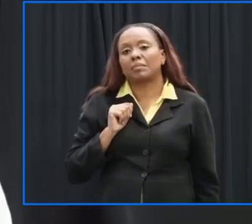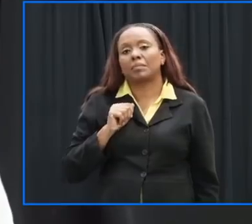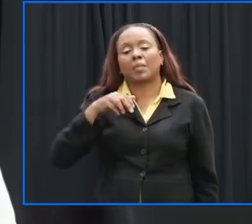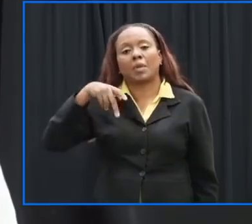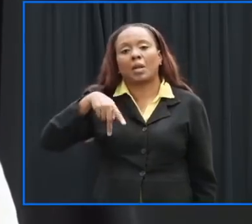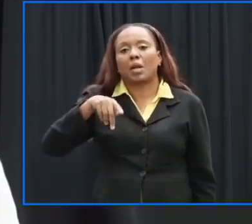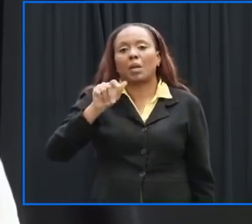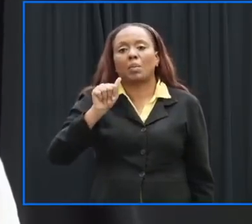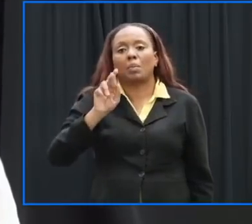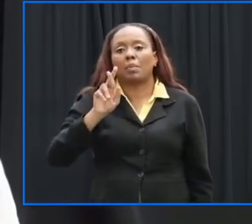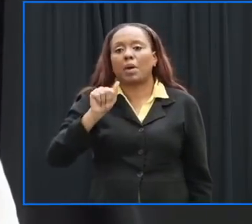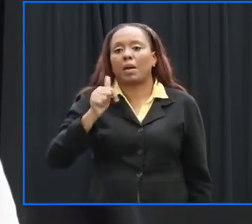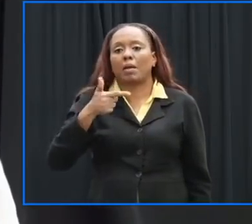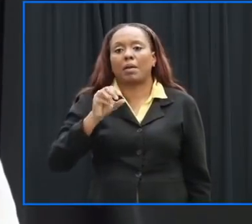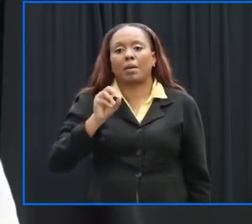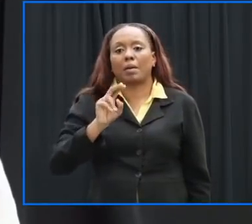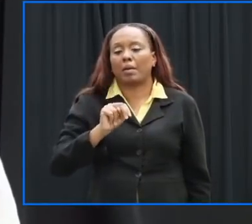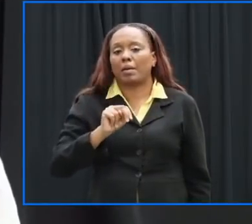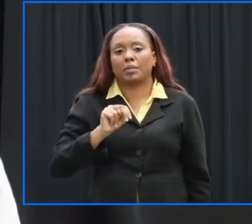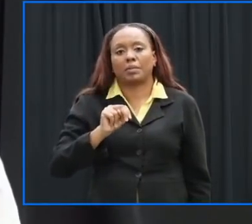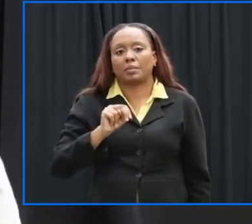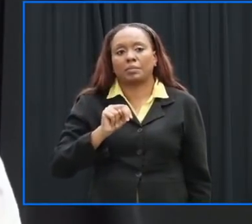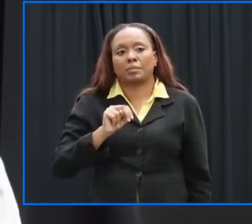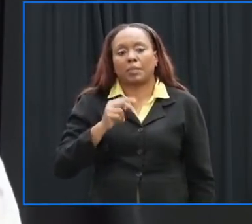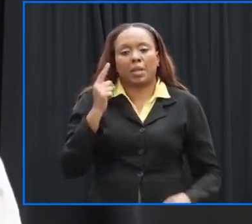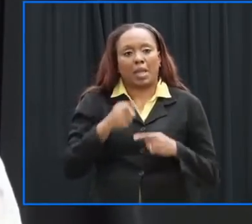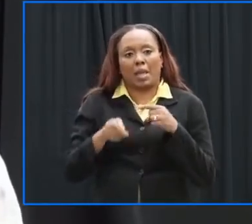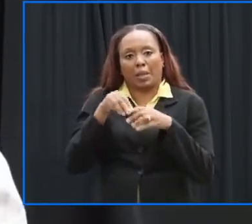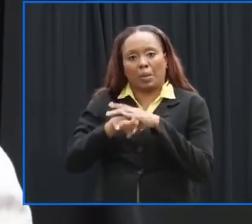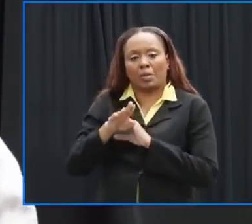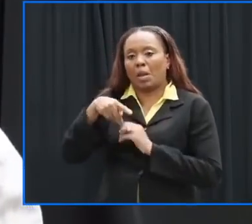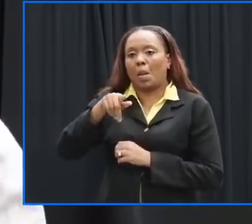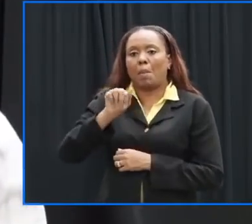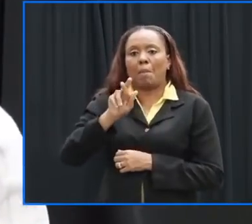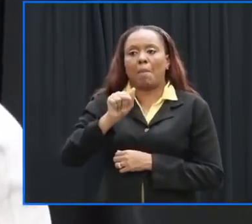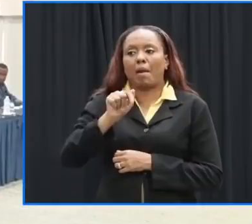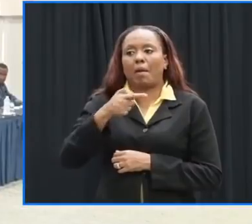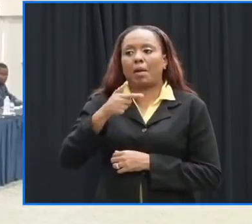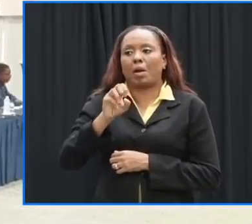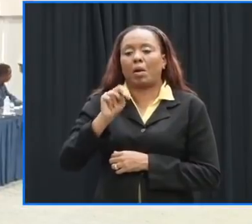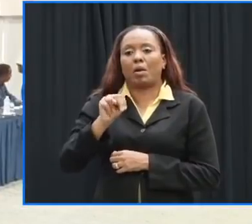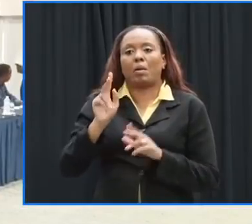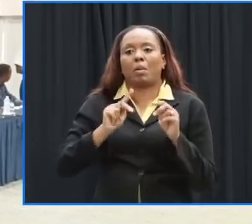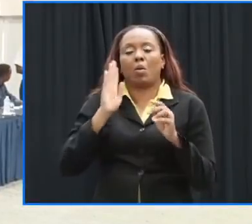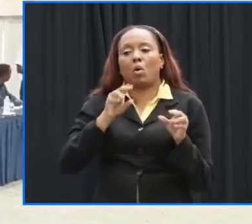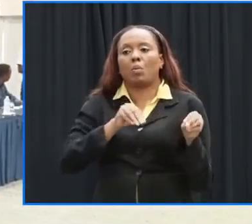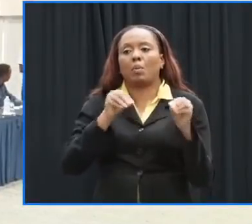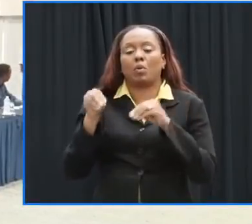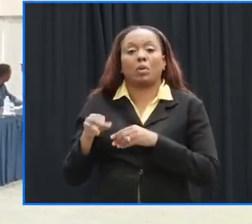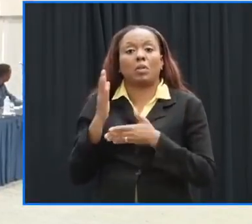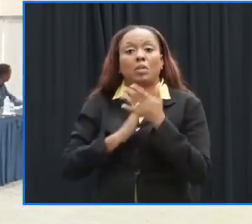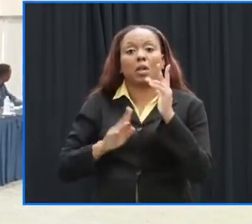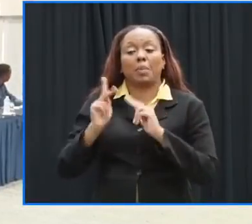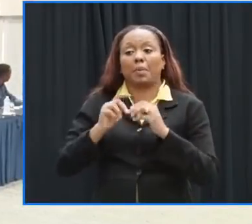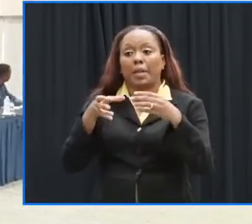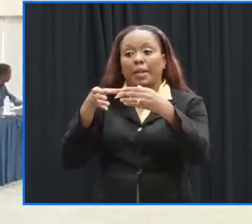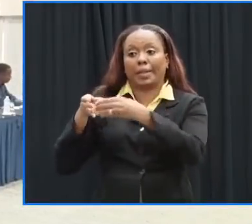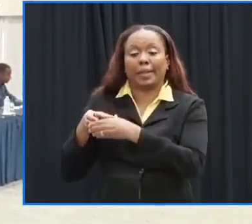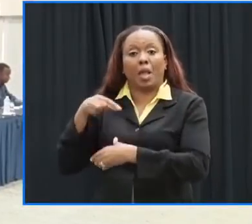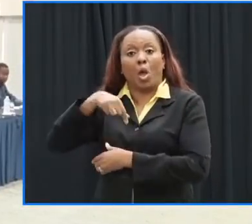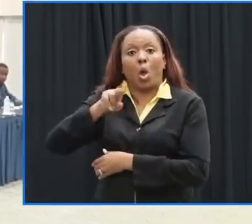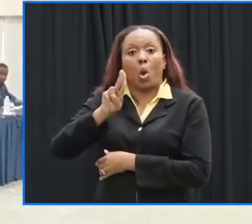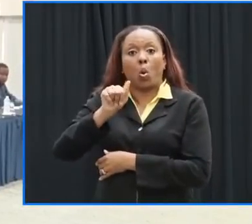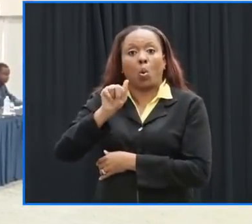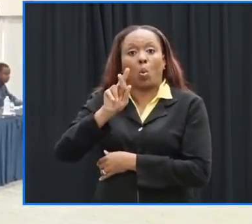operational we have made all provisions for the safe movement of those individuals who remain on the